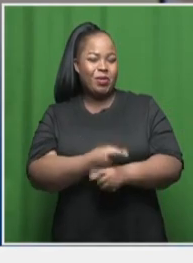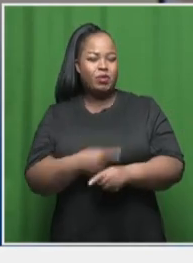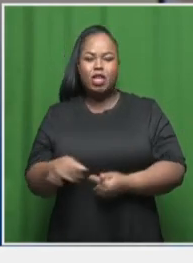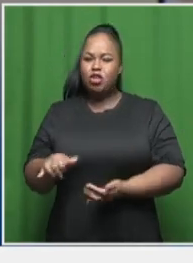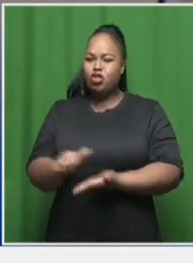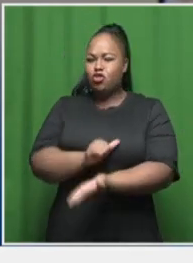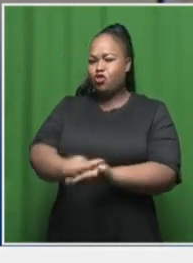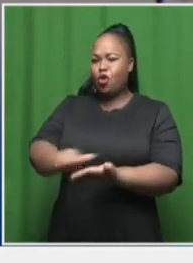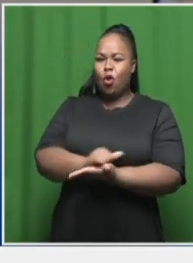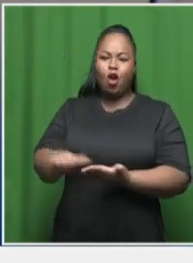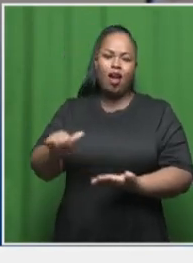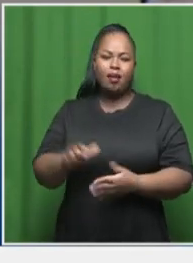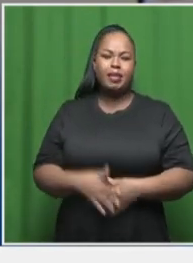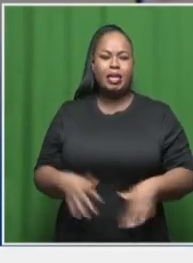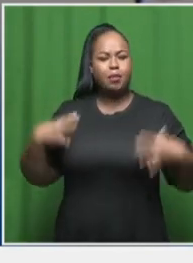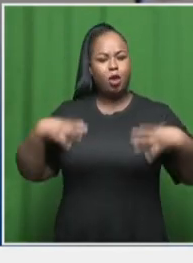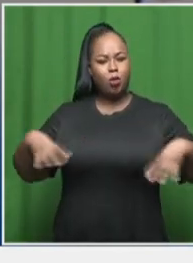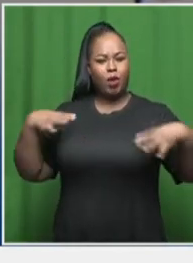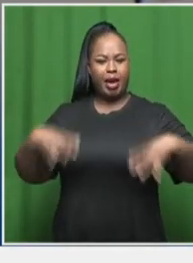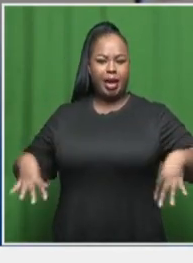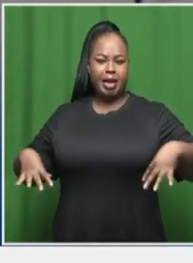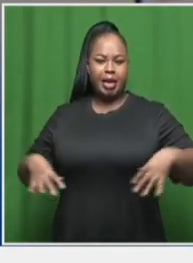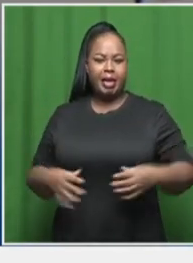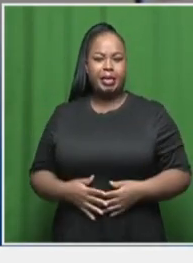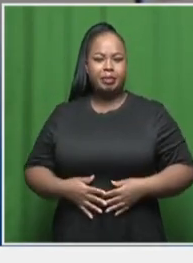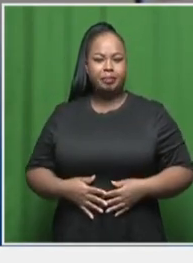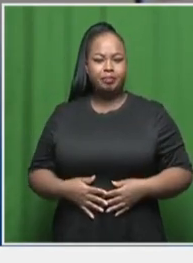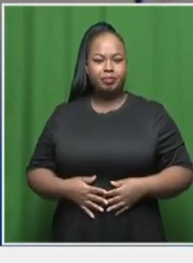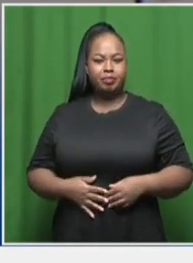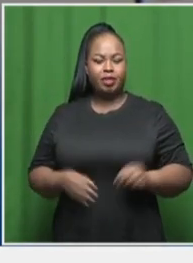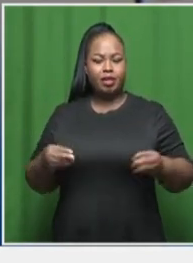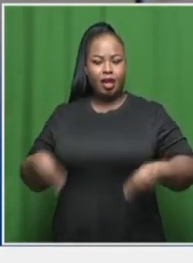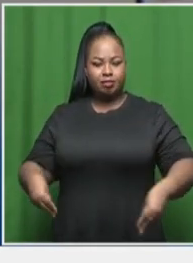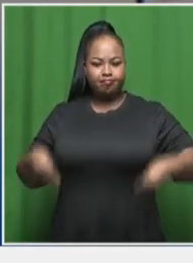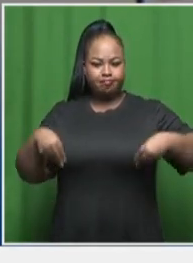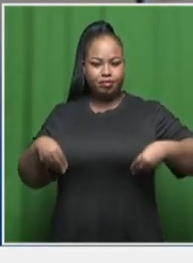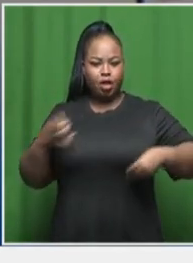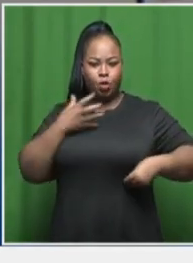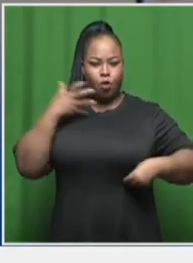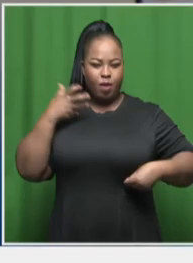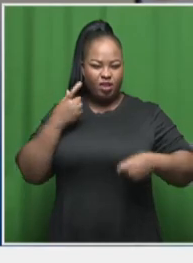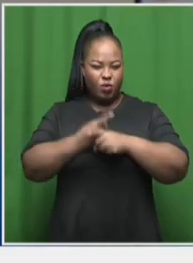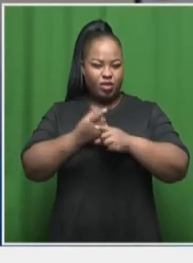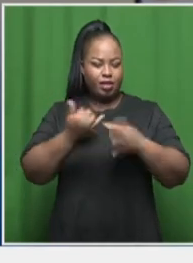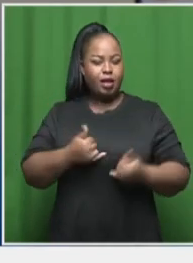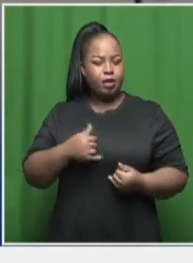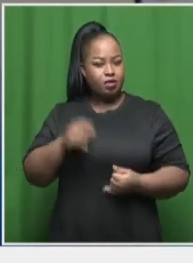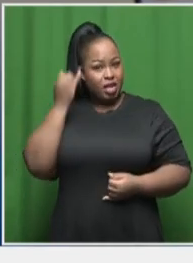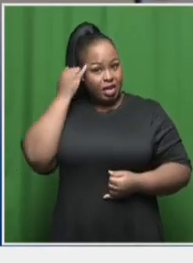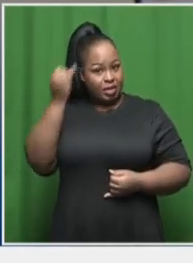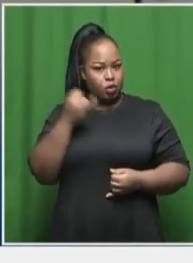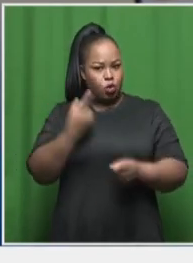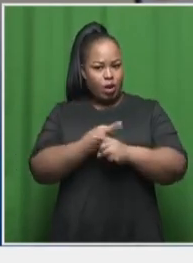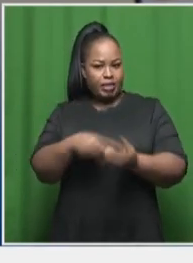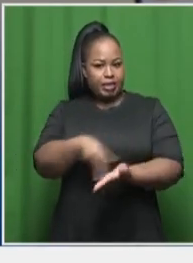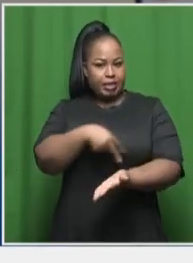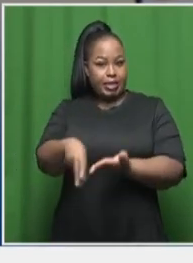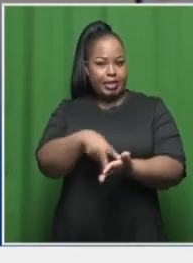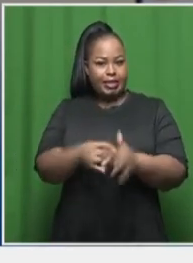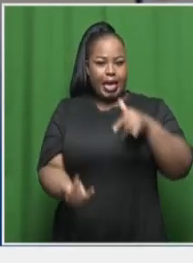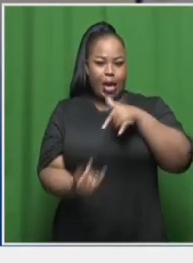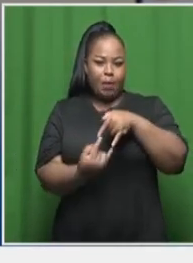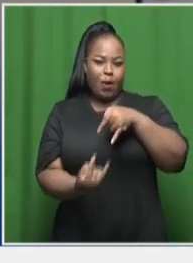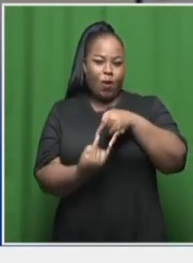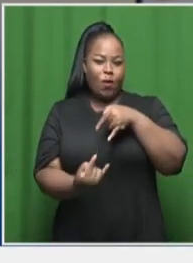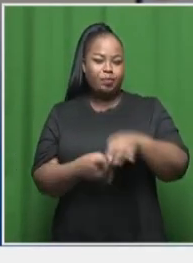York. When we're in New York, I'm wearing leg warmers. Okay. that kind of gives you an idea that she's a dancing hippo.